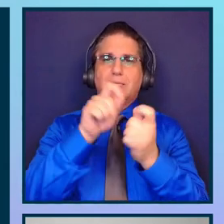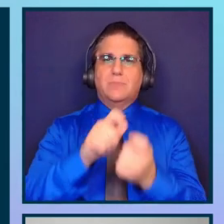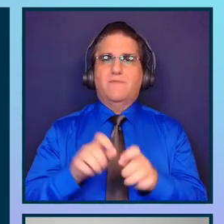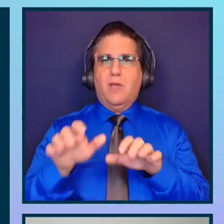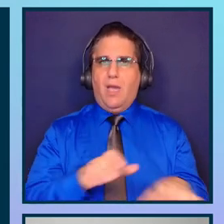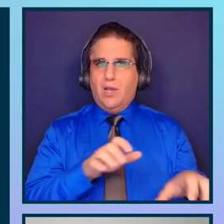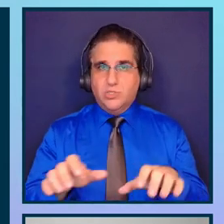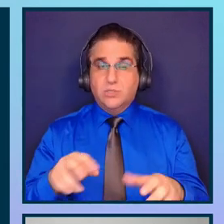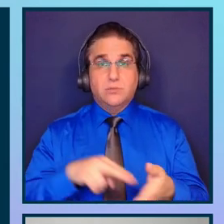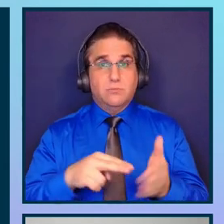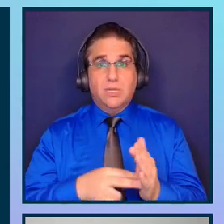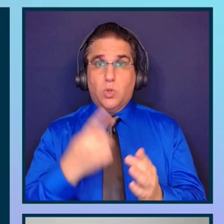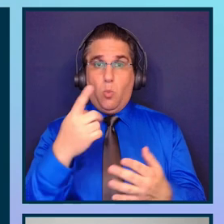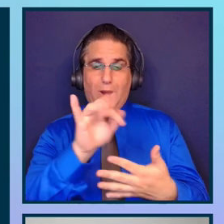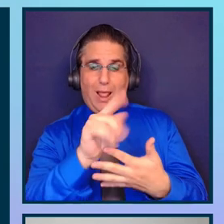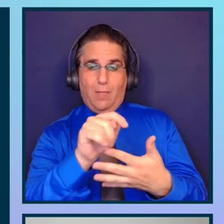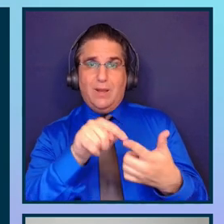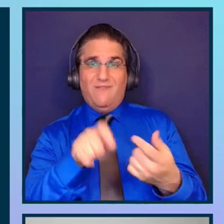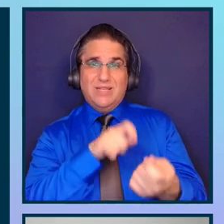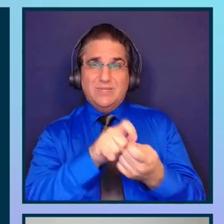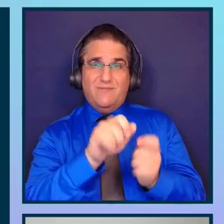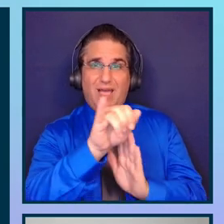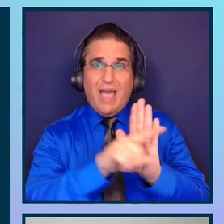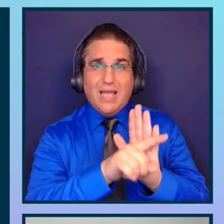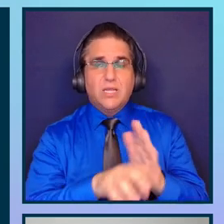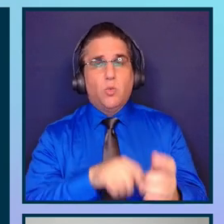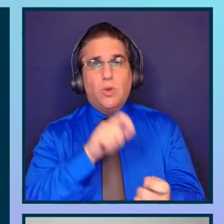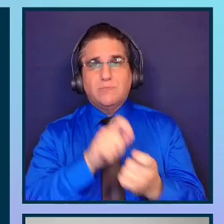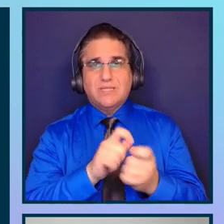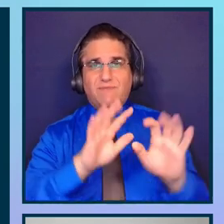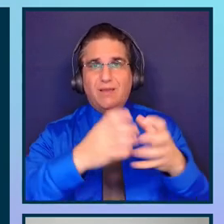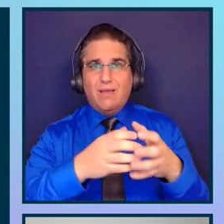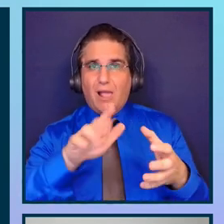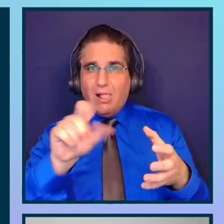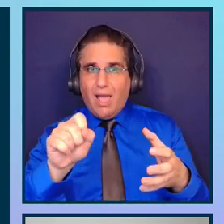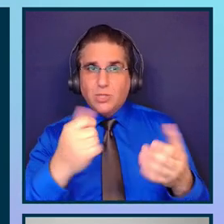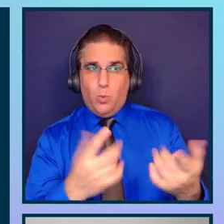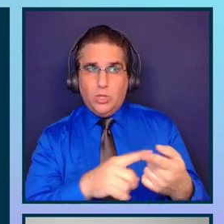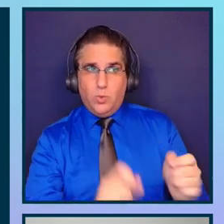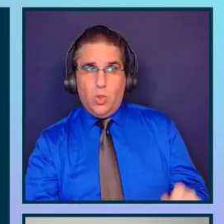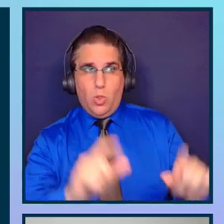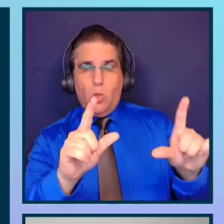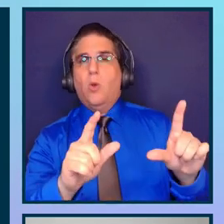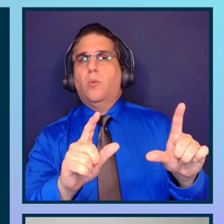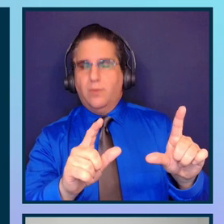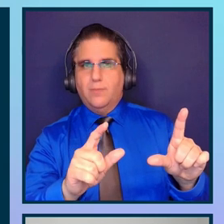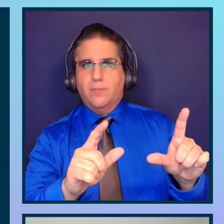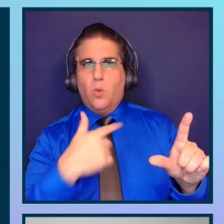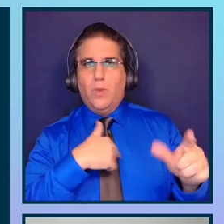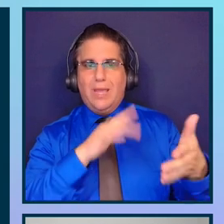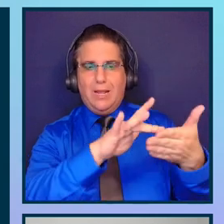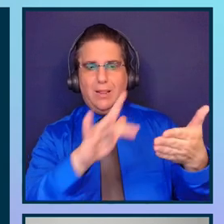an element with a specific ID or specific class to load in screen. We can click on links and